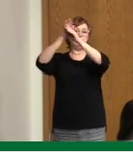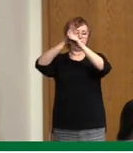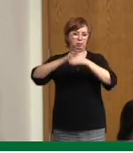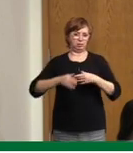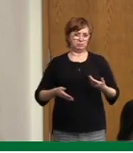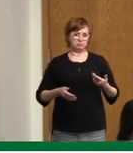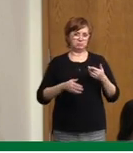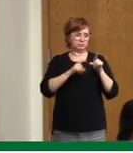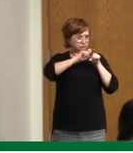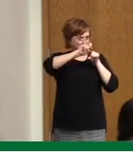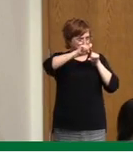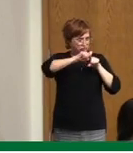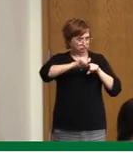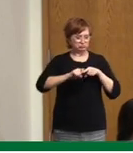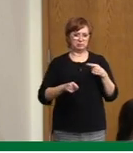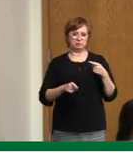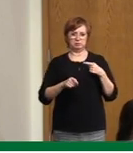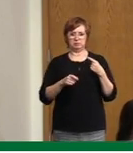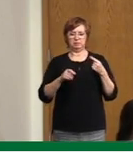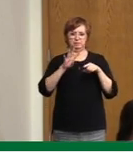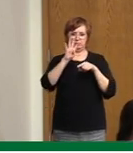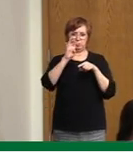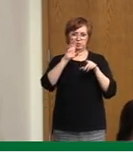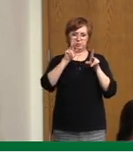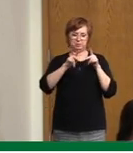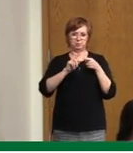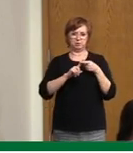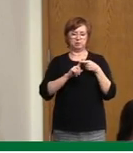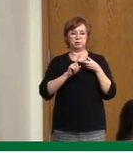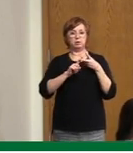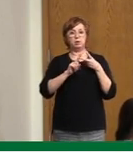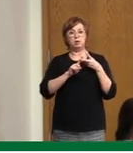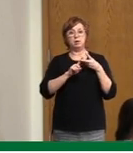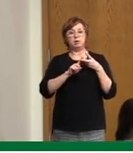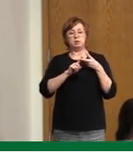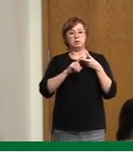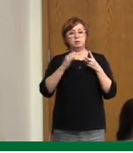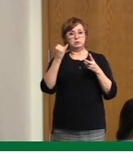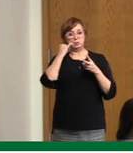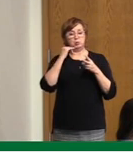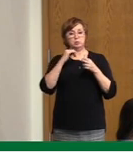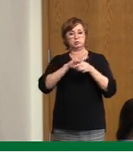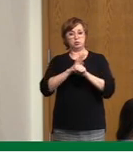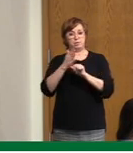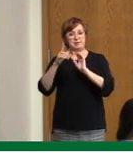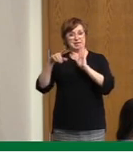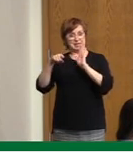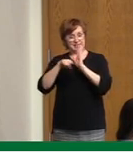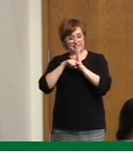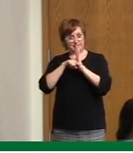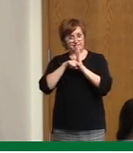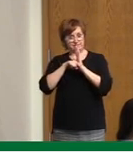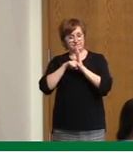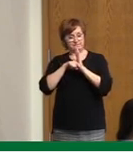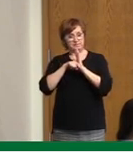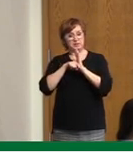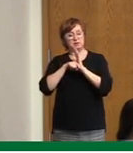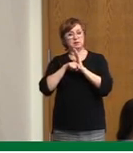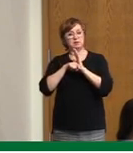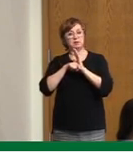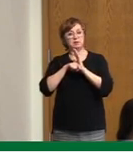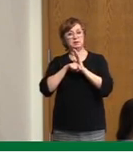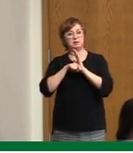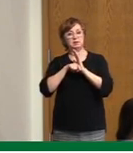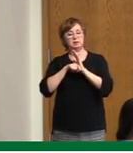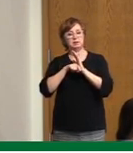And then on the negative contact tracing, if somebody's going back and they just, and there's a negative test and we have to be able to, we'll do that a little